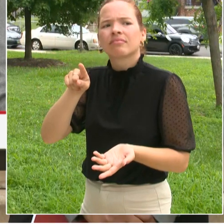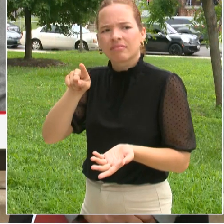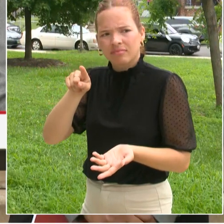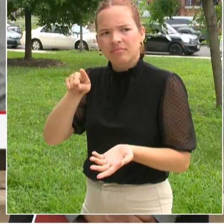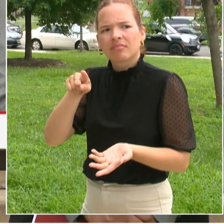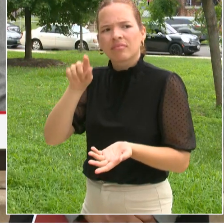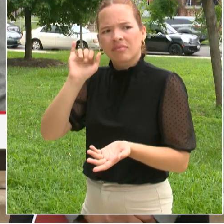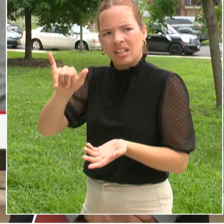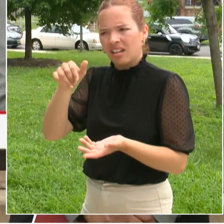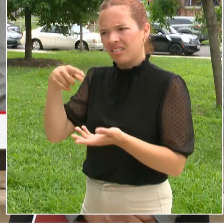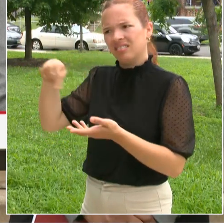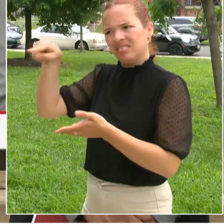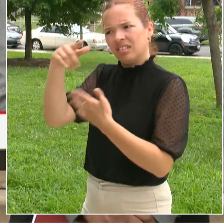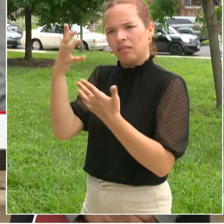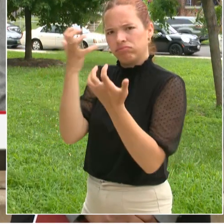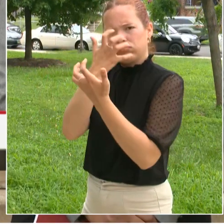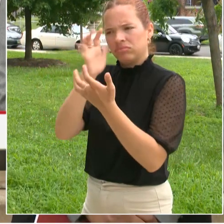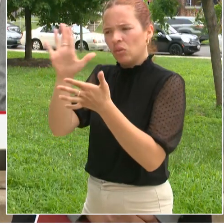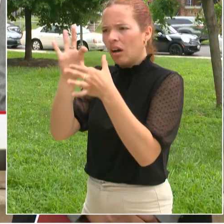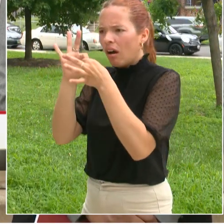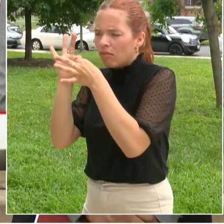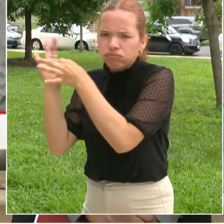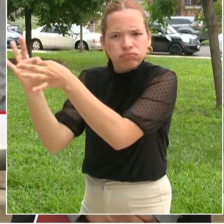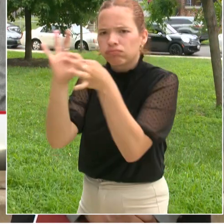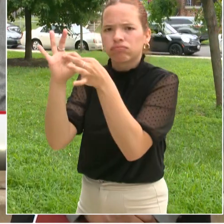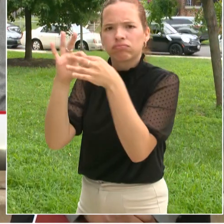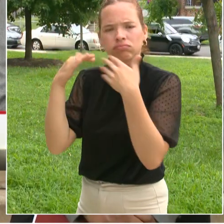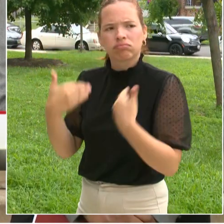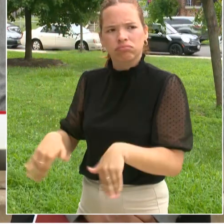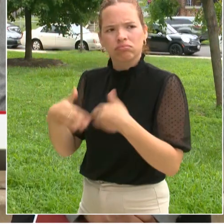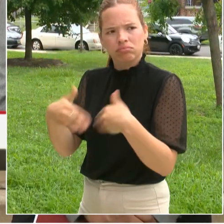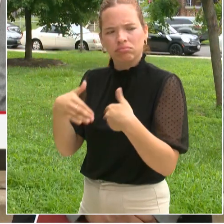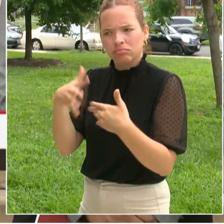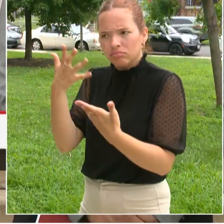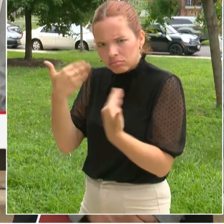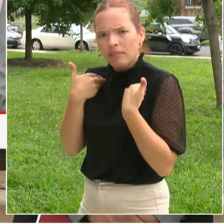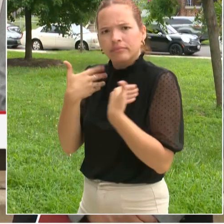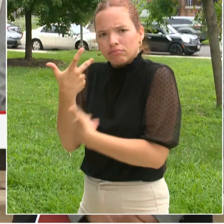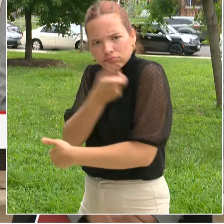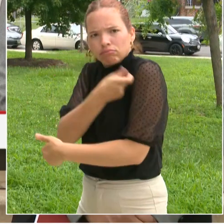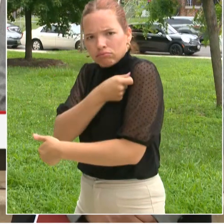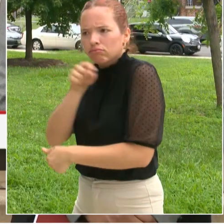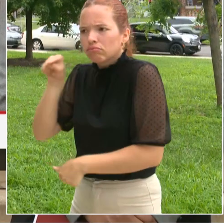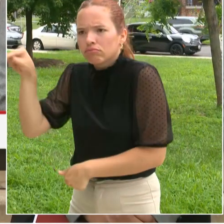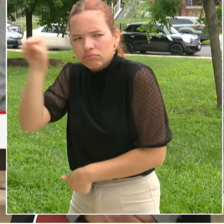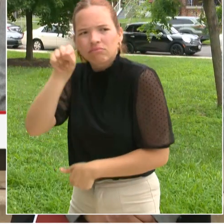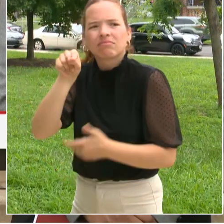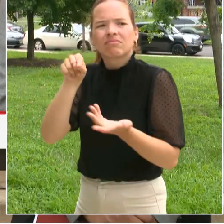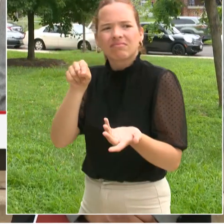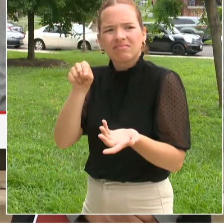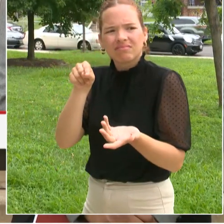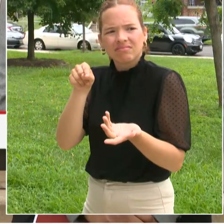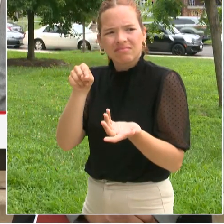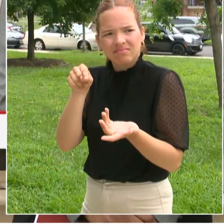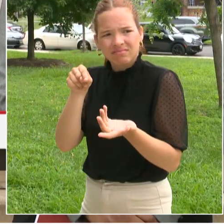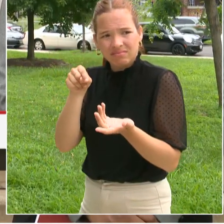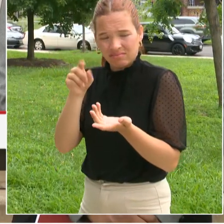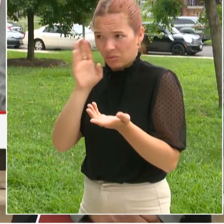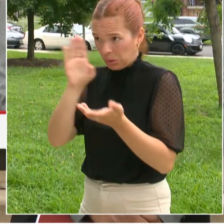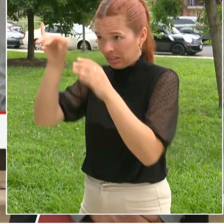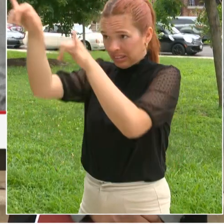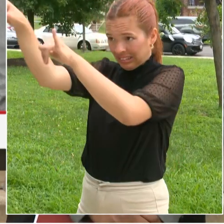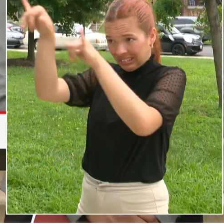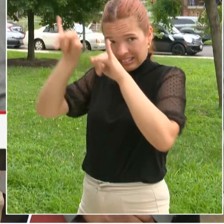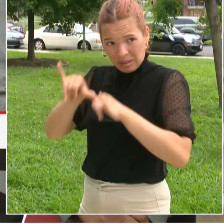Personally sort of on the front lines in the in the clinic I think we're possibly seeing a little bit less skepticism